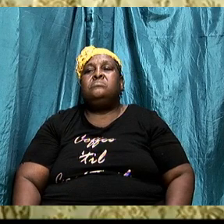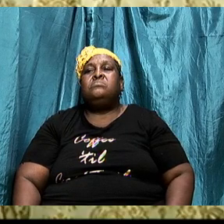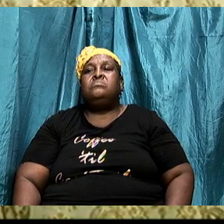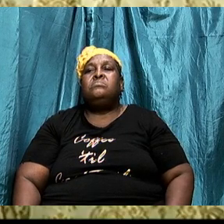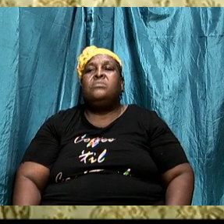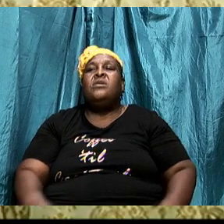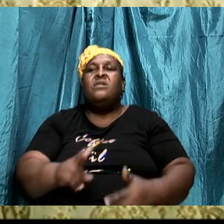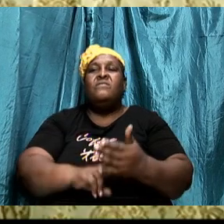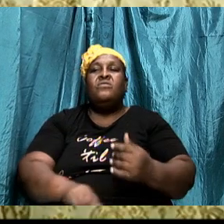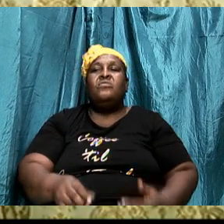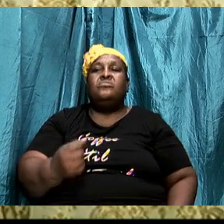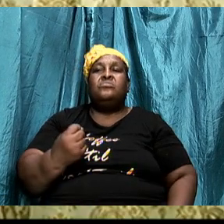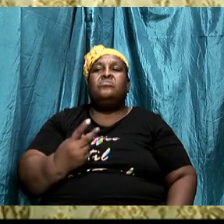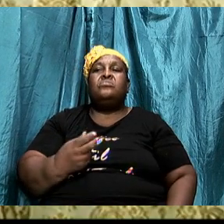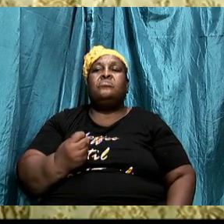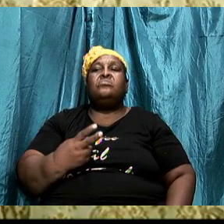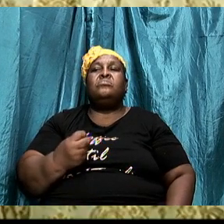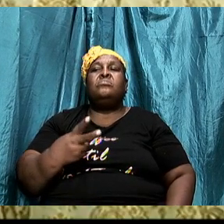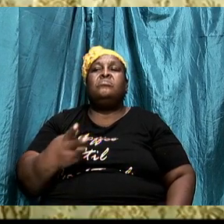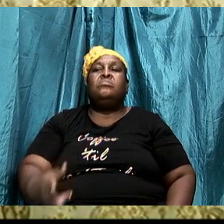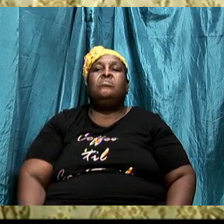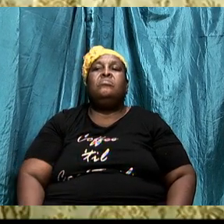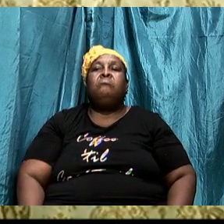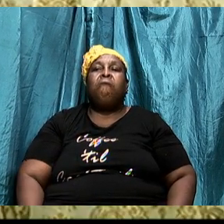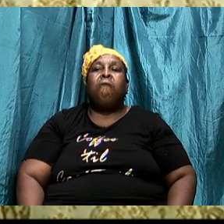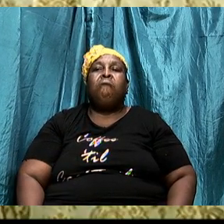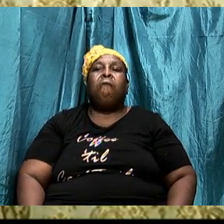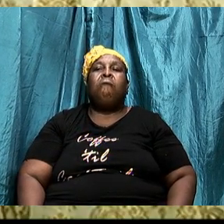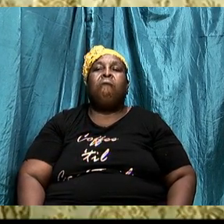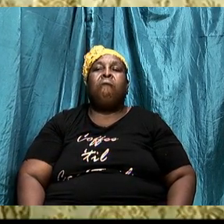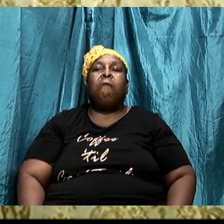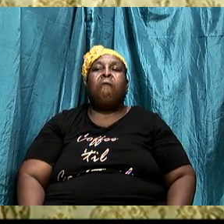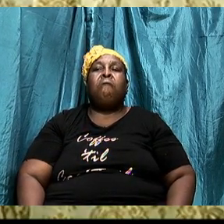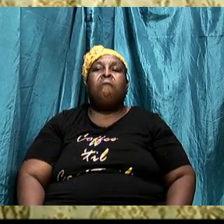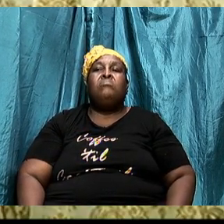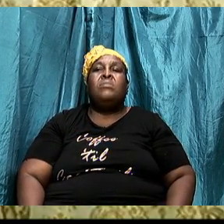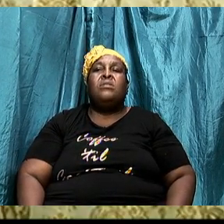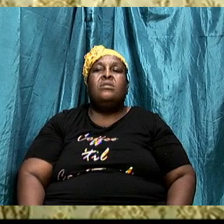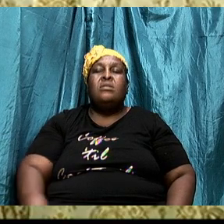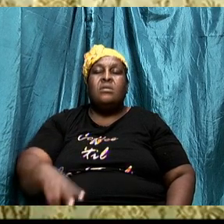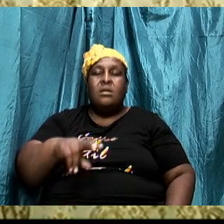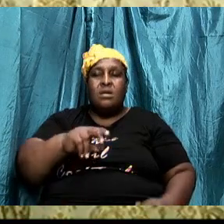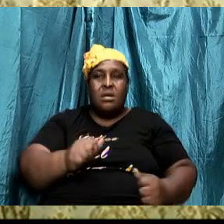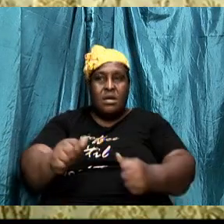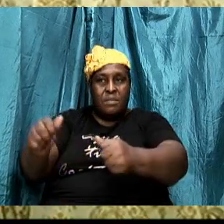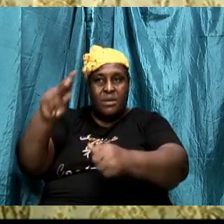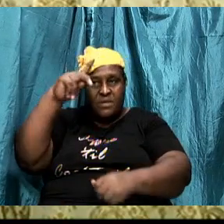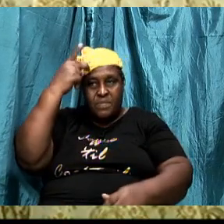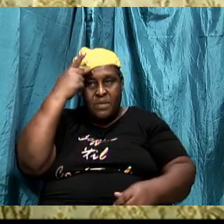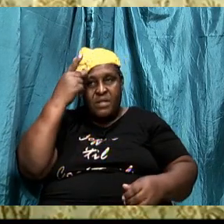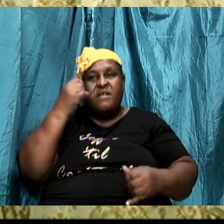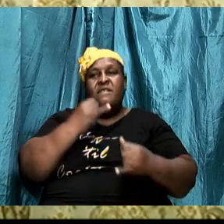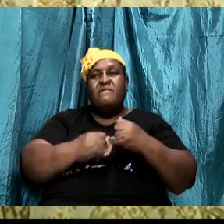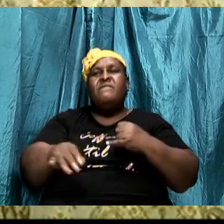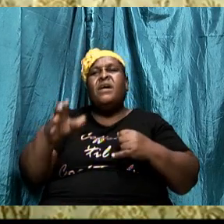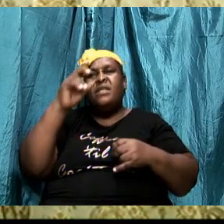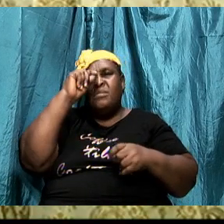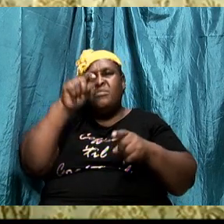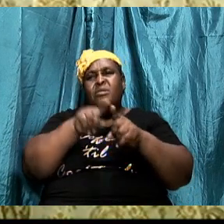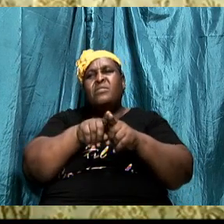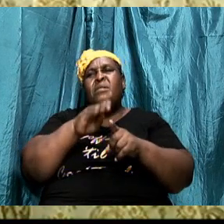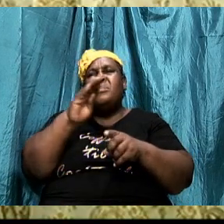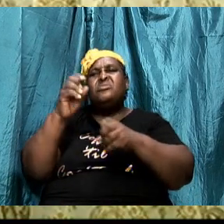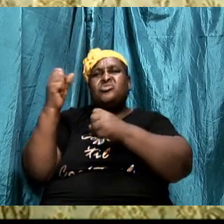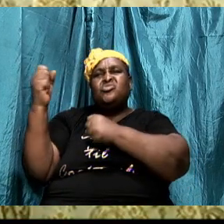verses 12. We can look at everything. So he continued finally my virgin be strong in the